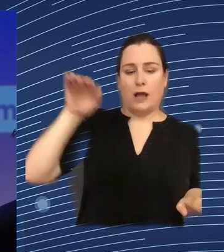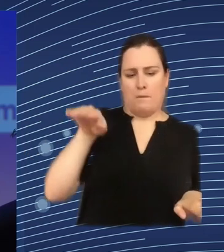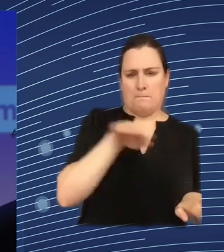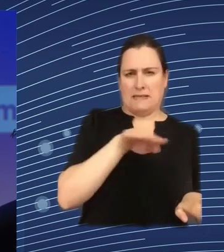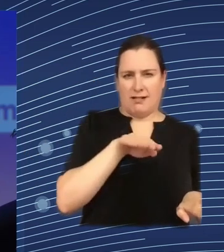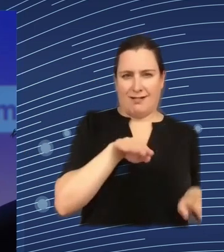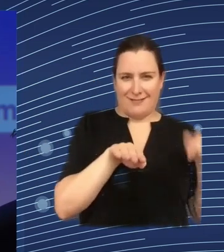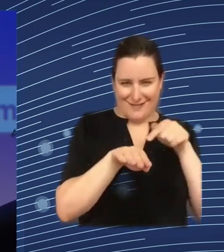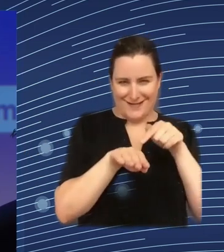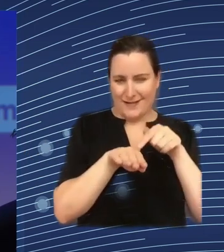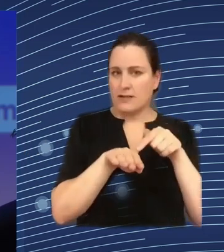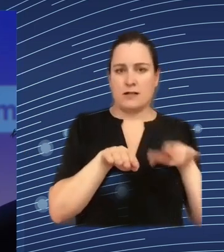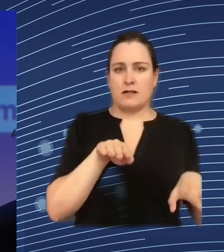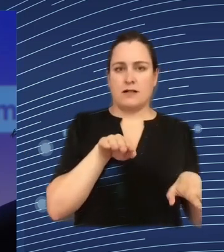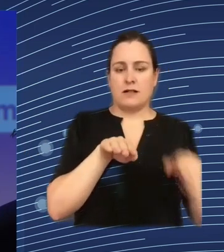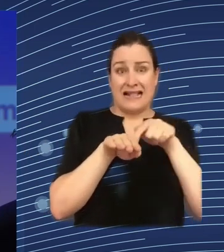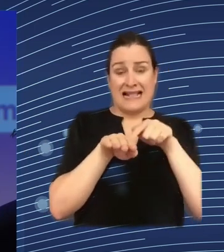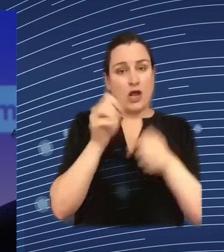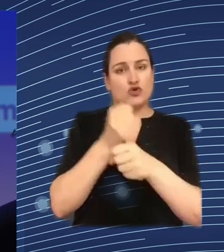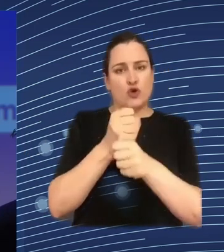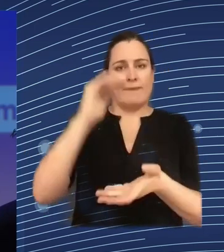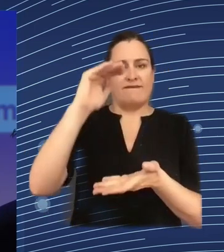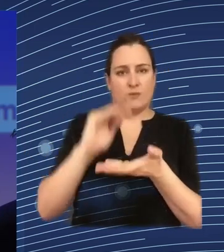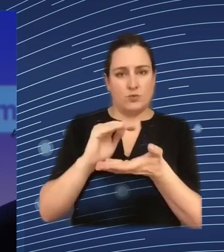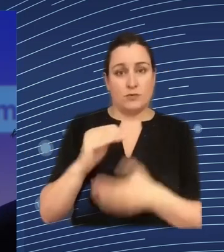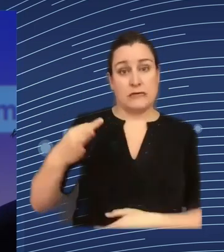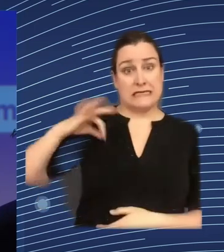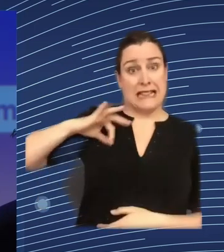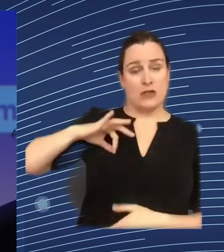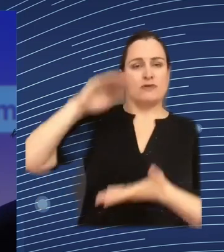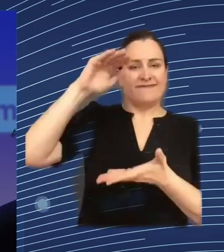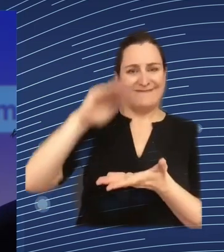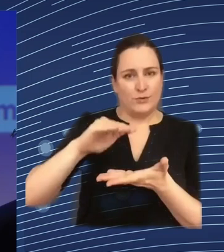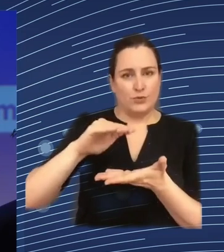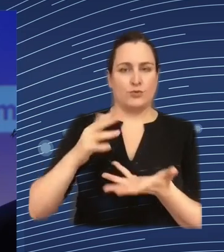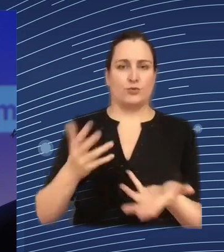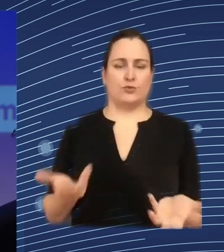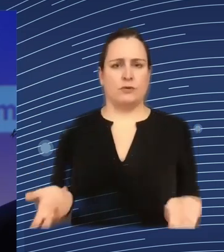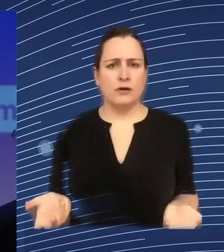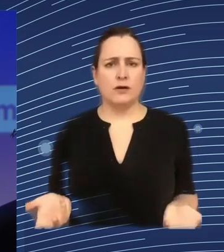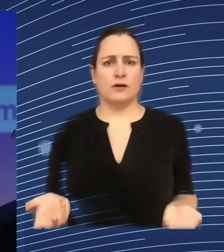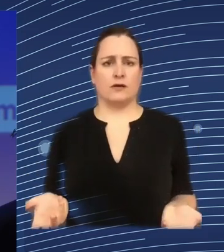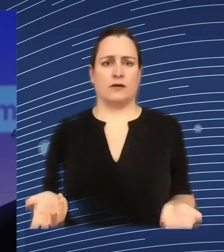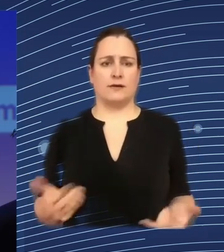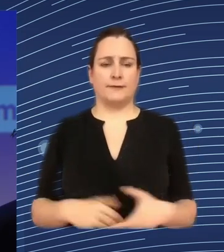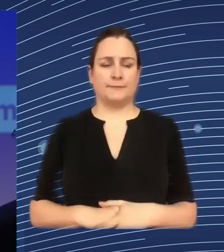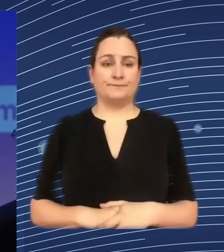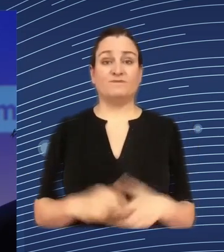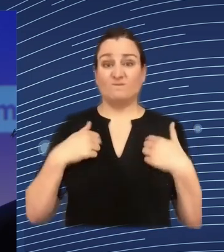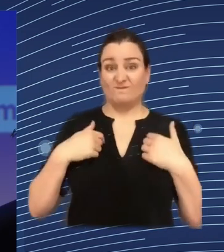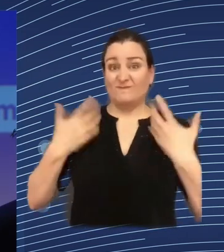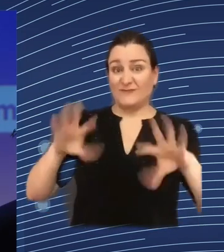jobs with poor working conditions this is what is called by the doctrine by the literature the great